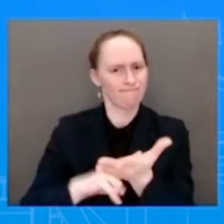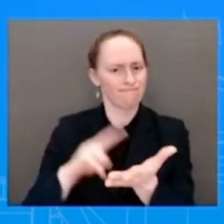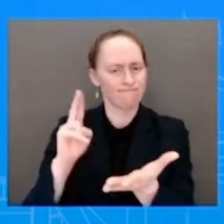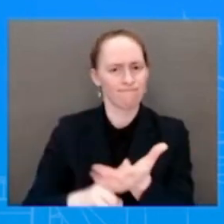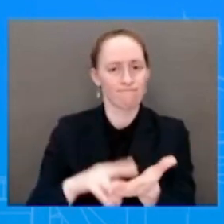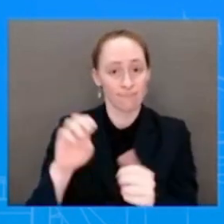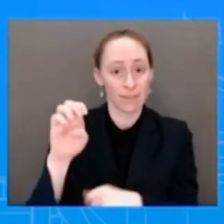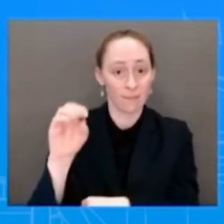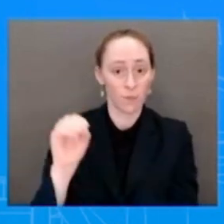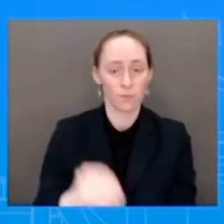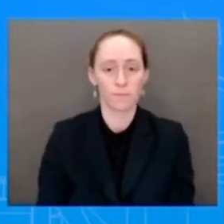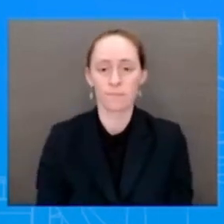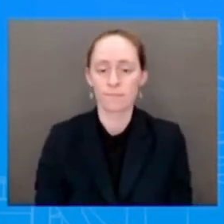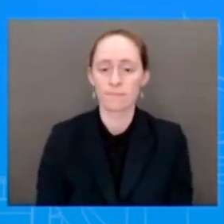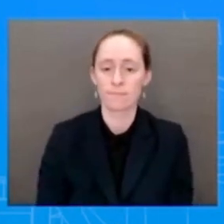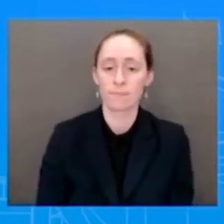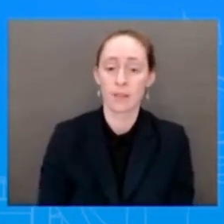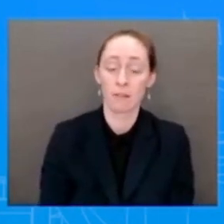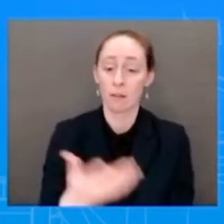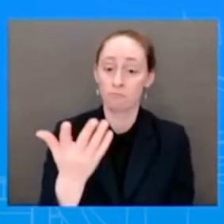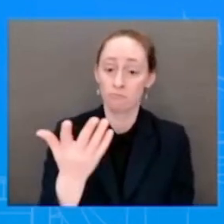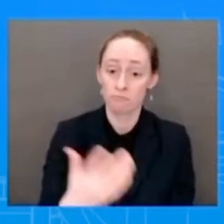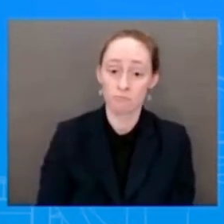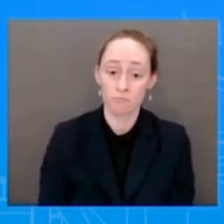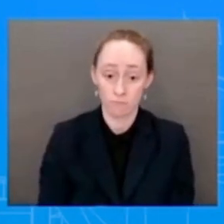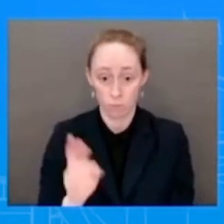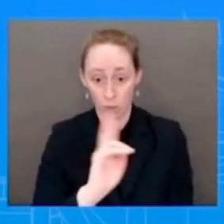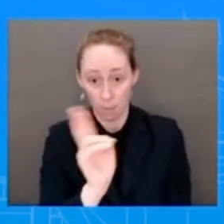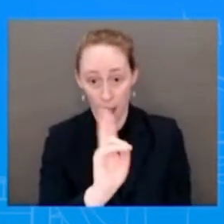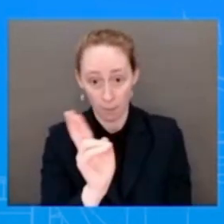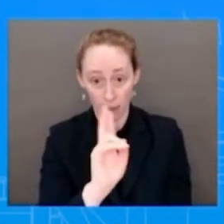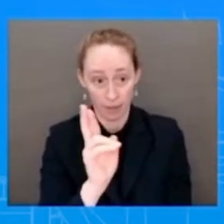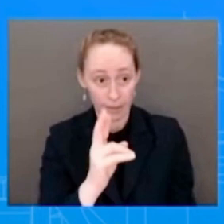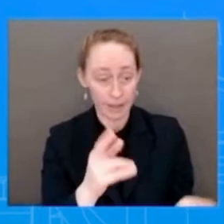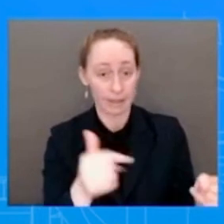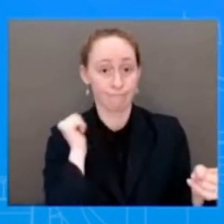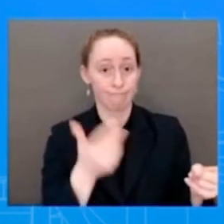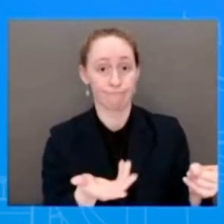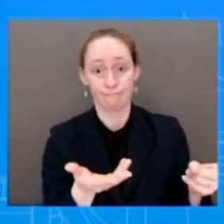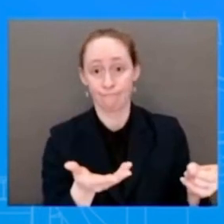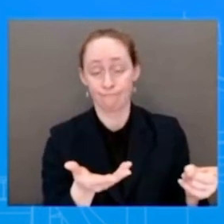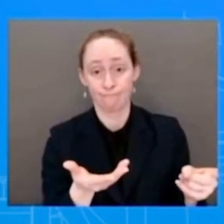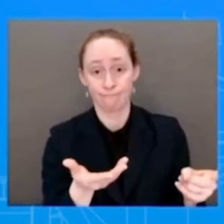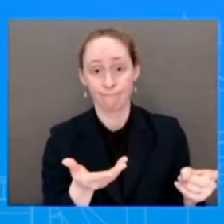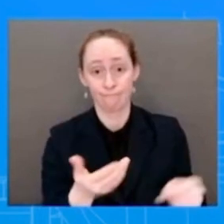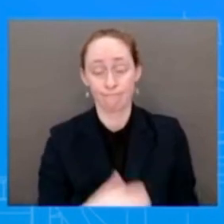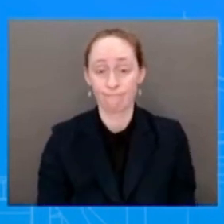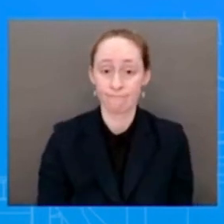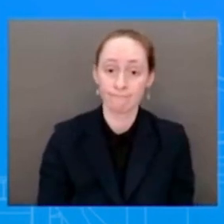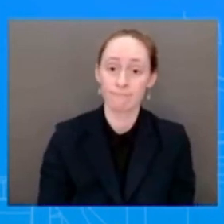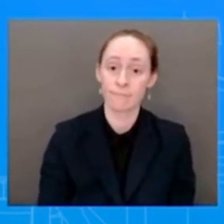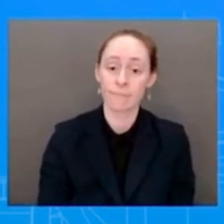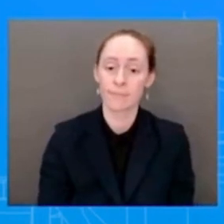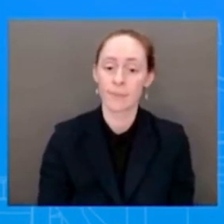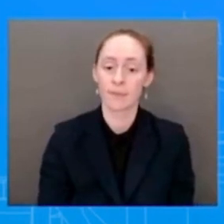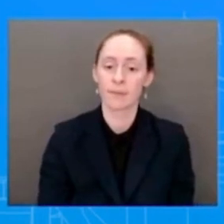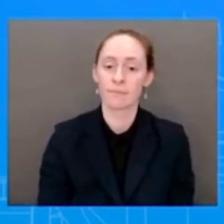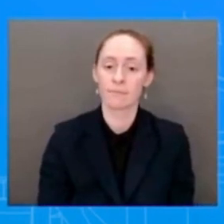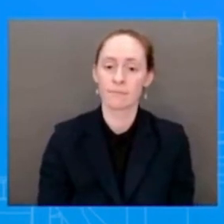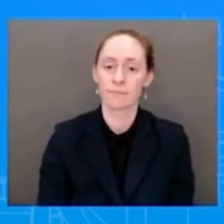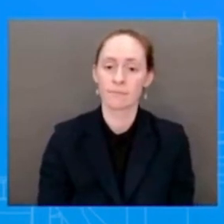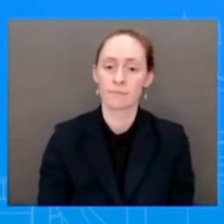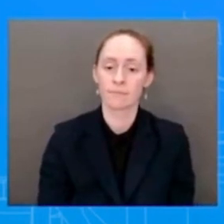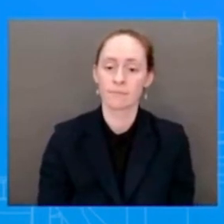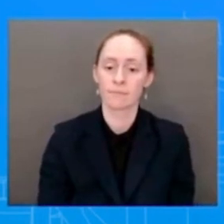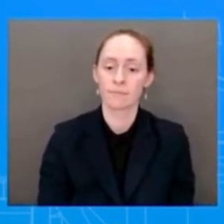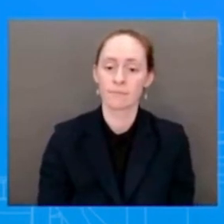frank, when Republicans refused to act the last session. I believe you said yesterday that you would check with NSC on the question of